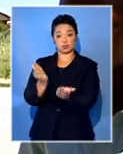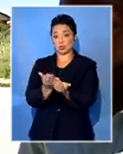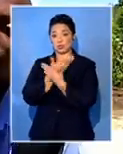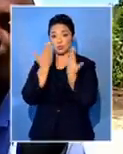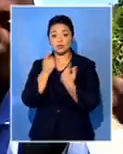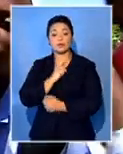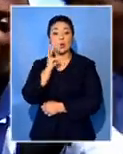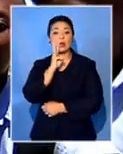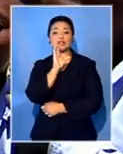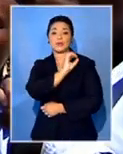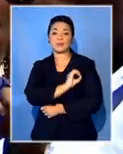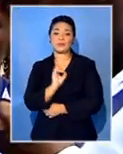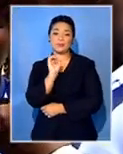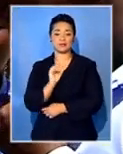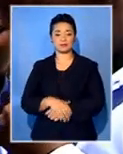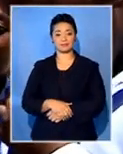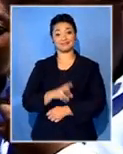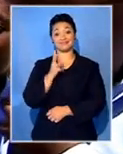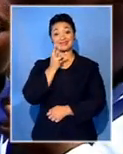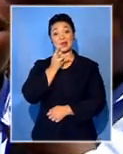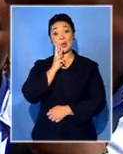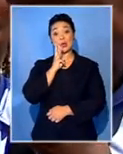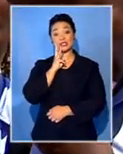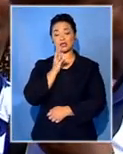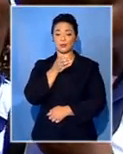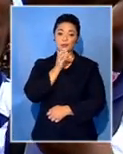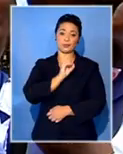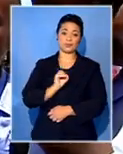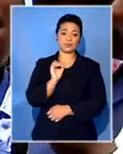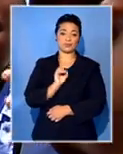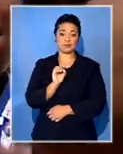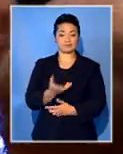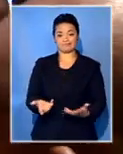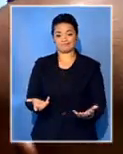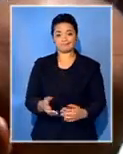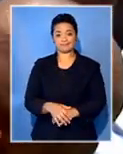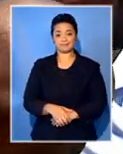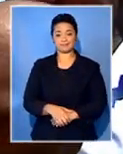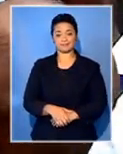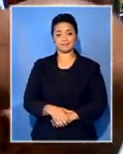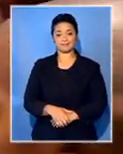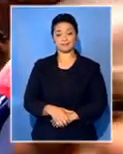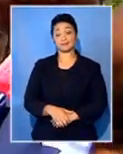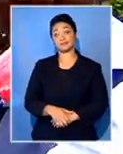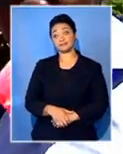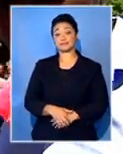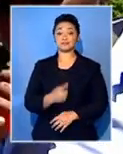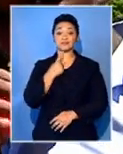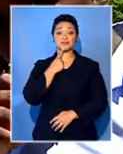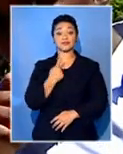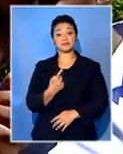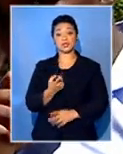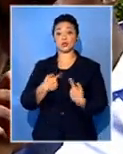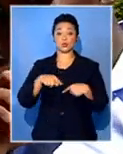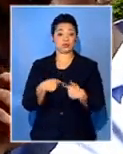We are out of water. There is no water, so we go